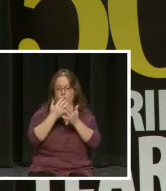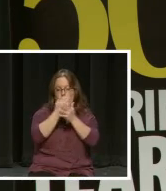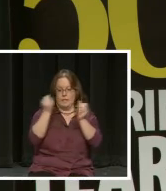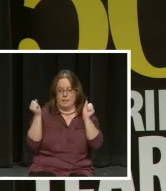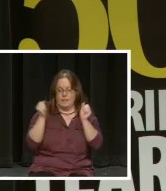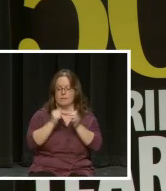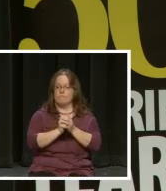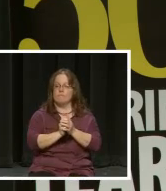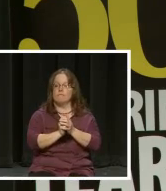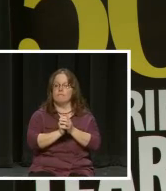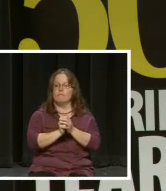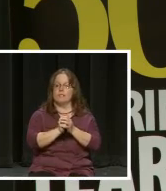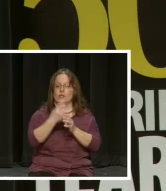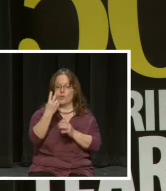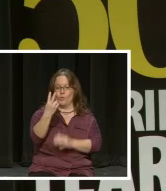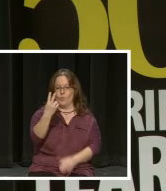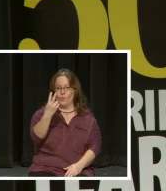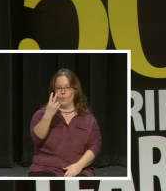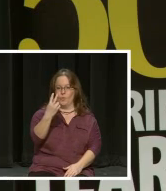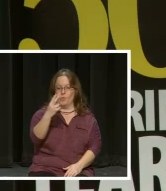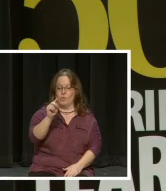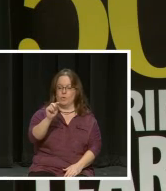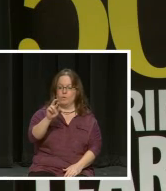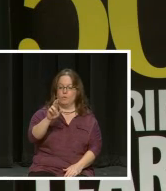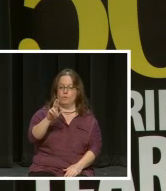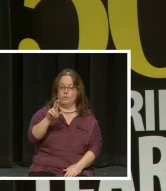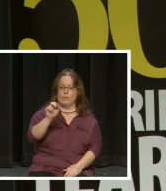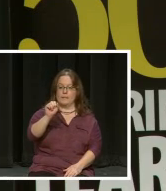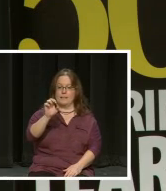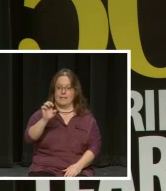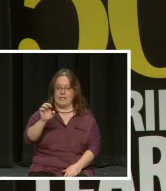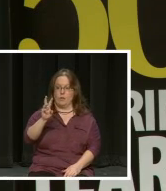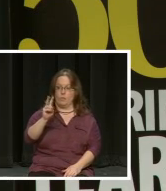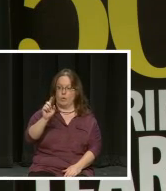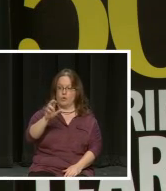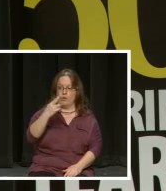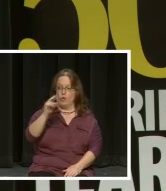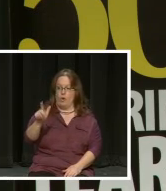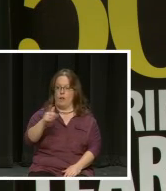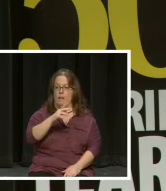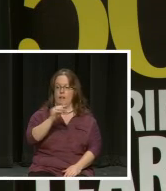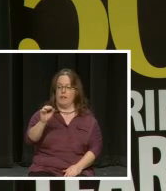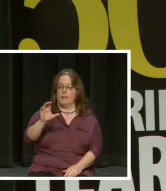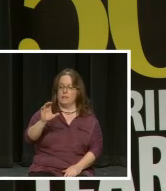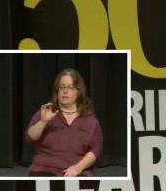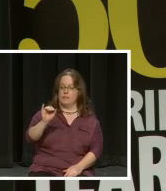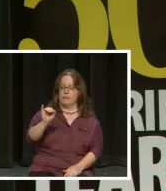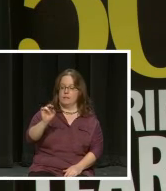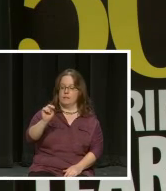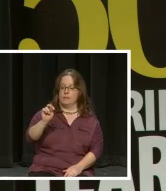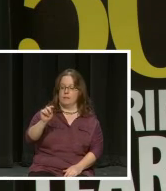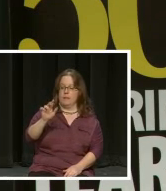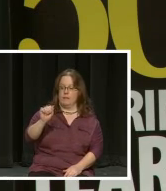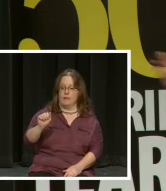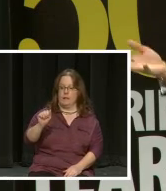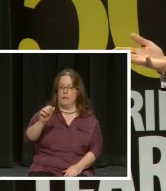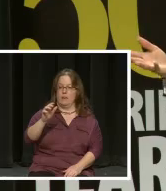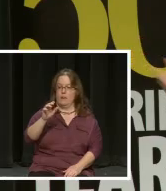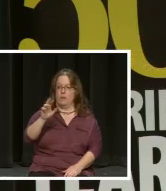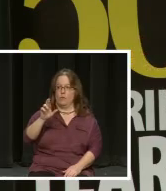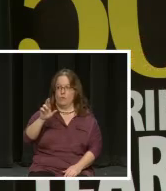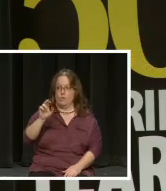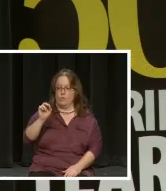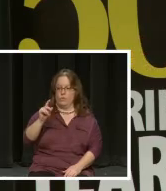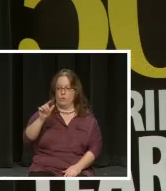And two of our trustees, Trustee Walter Hall and Trustee Cynthia Robichon are traveling and unable to be with us